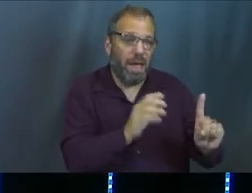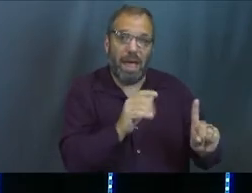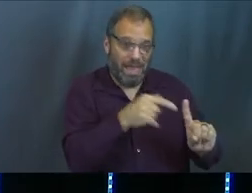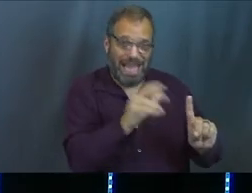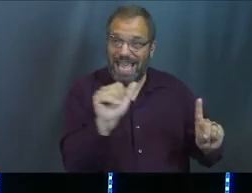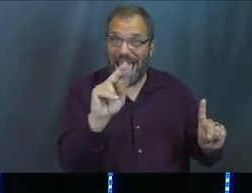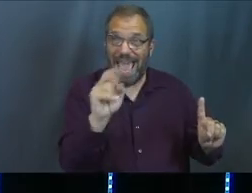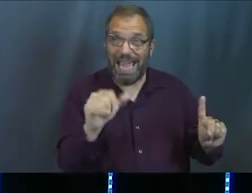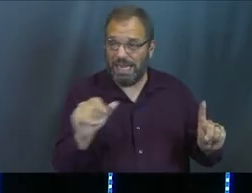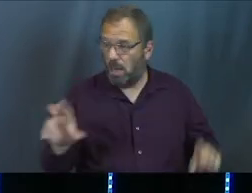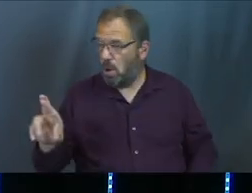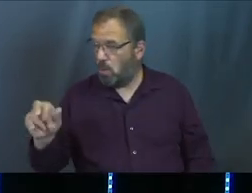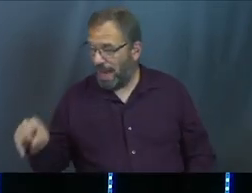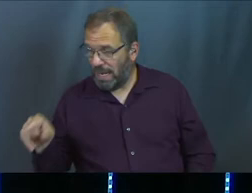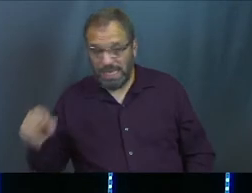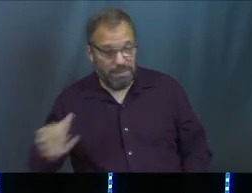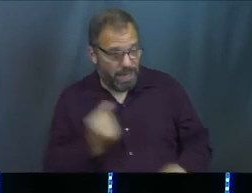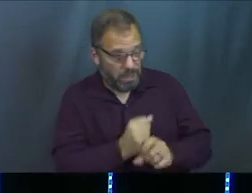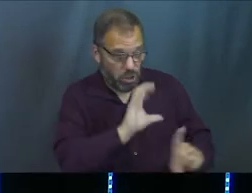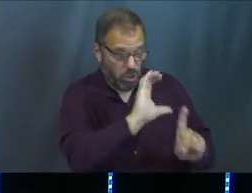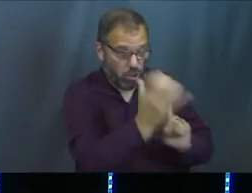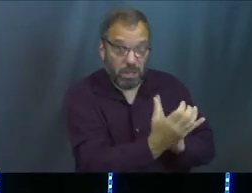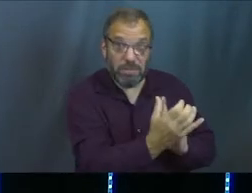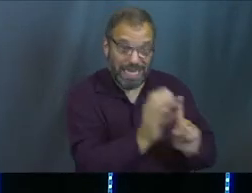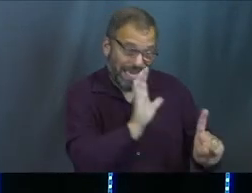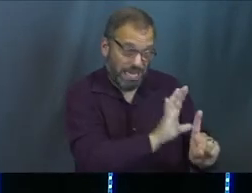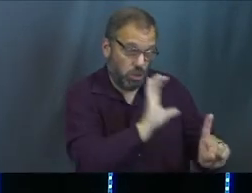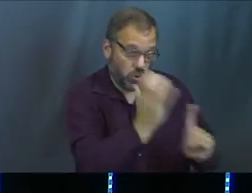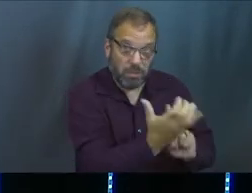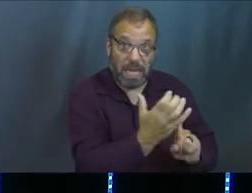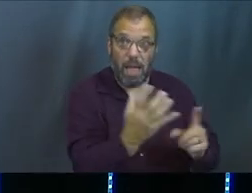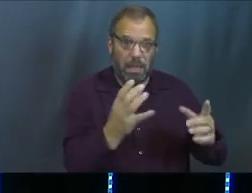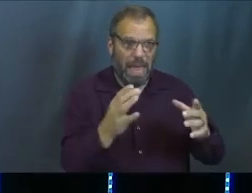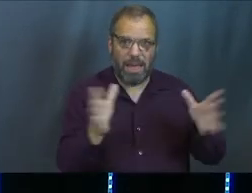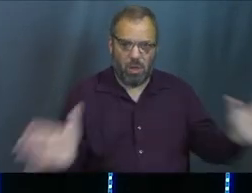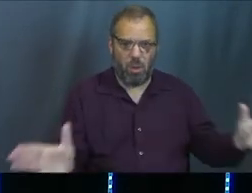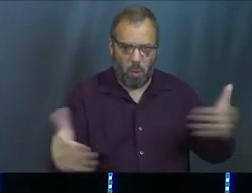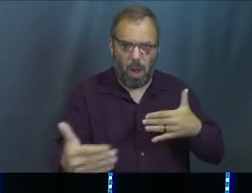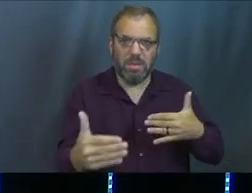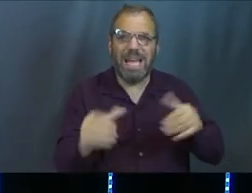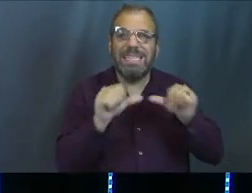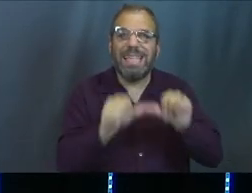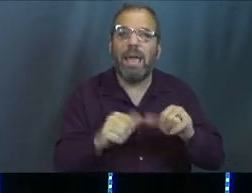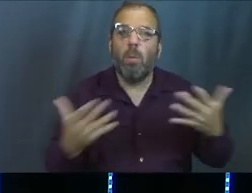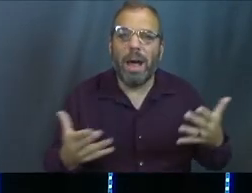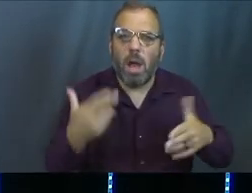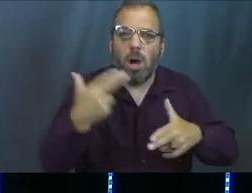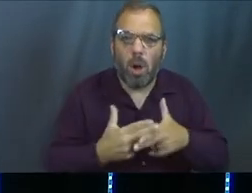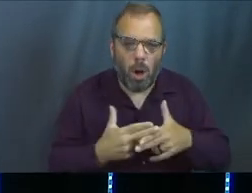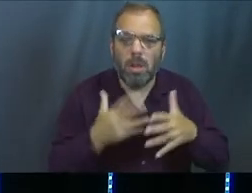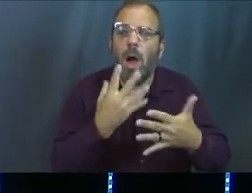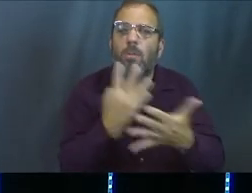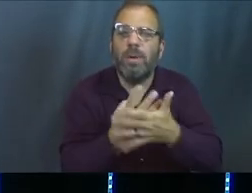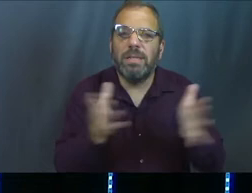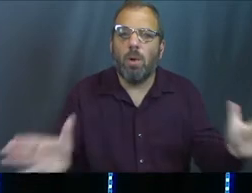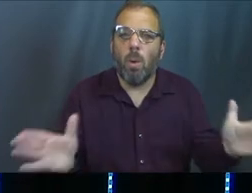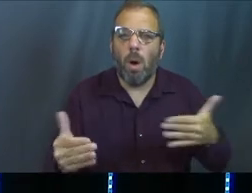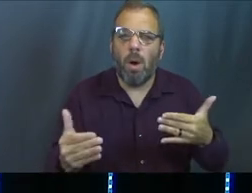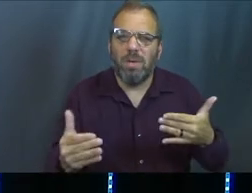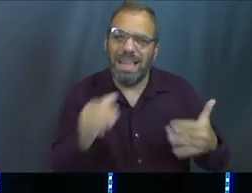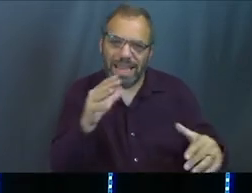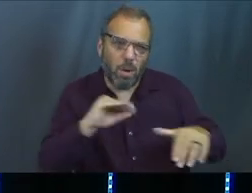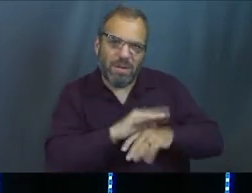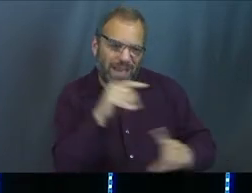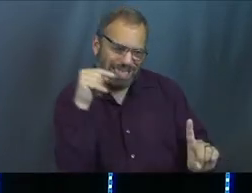just like Red was talking about. He makes sure that the circumstances, the prison walls remain the prison walls. They don't bleed into who